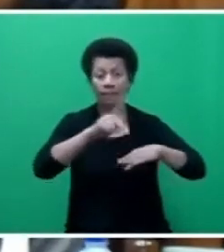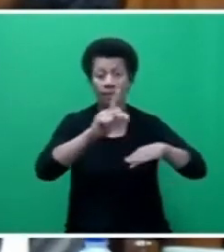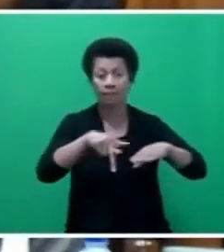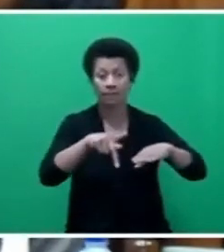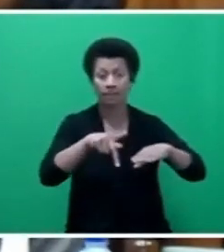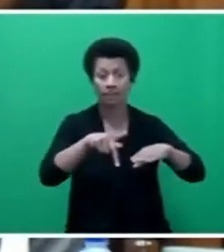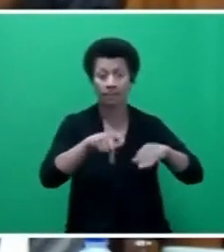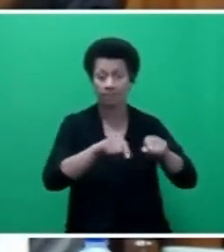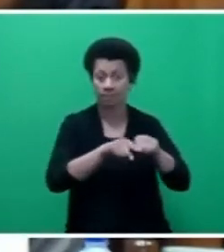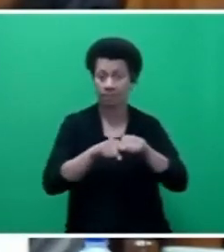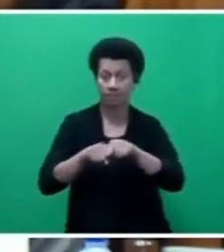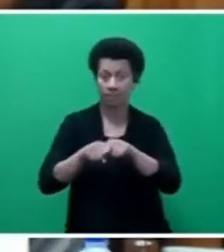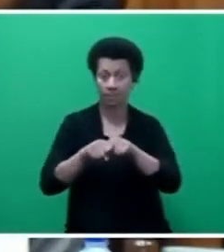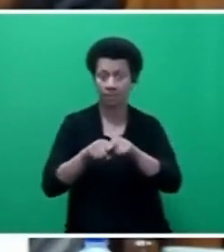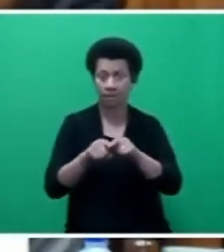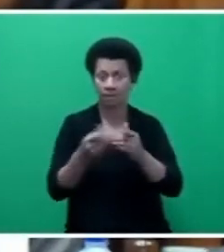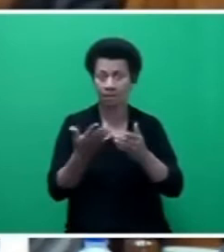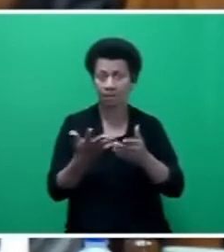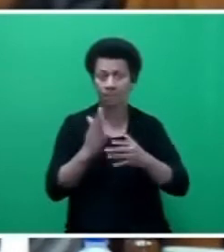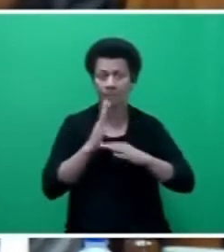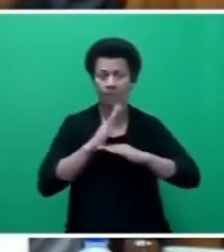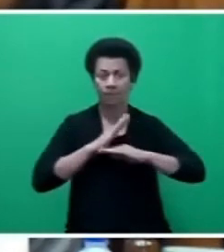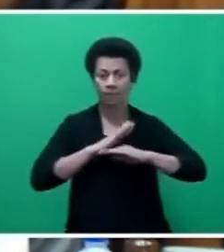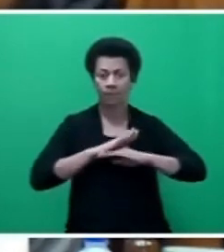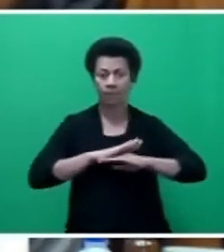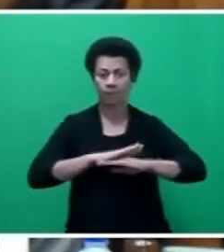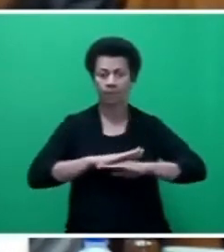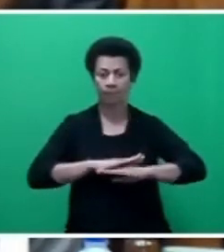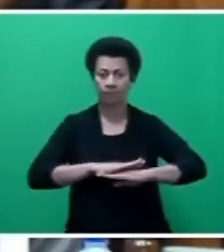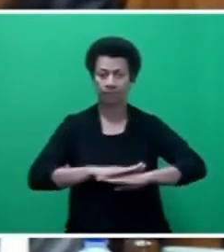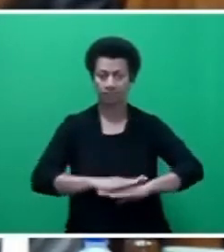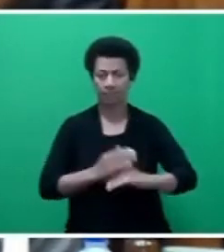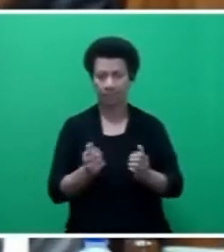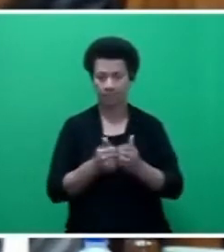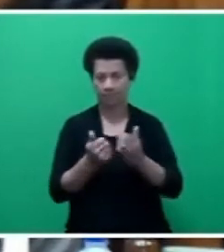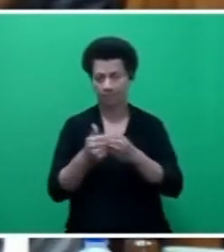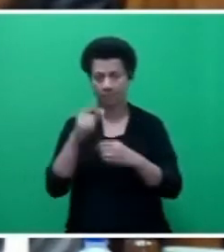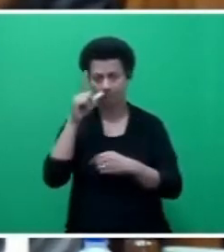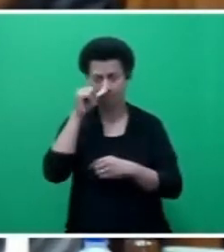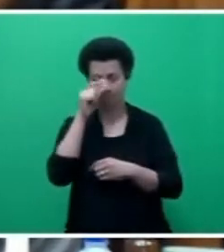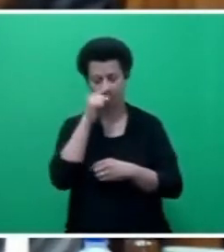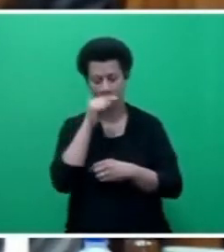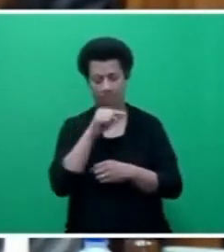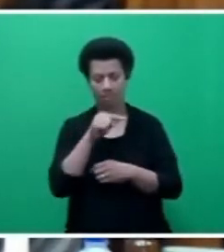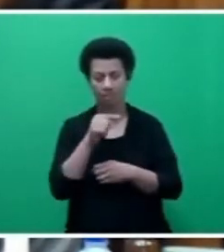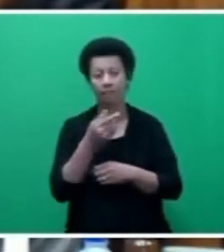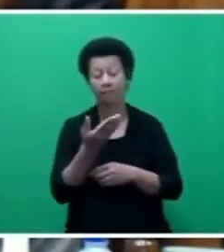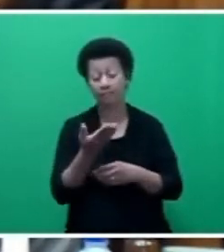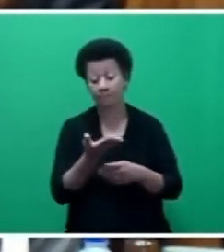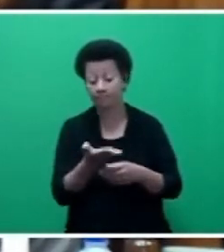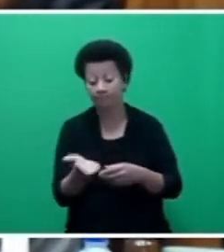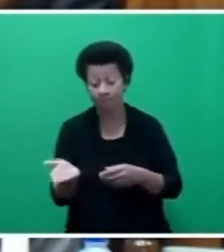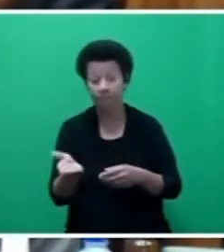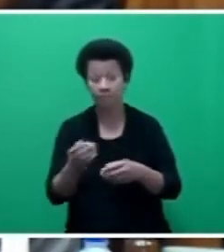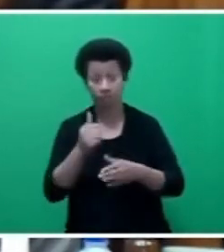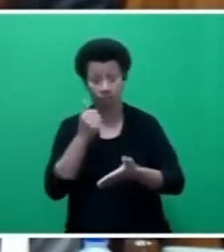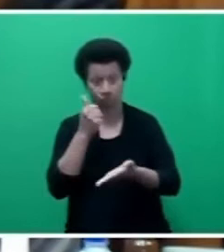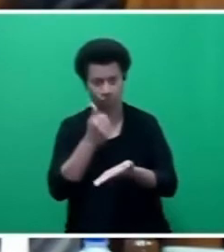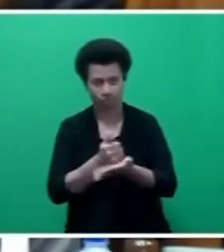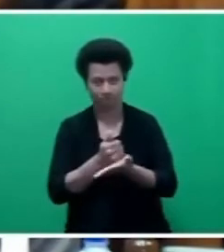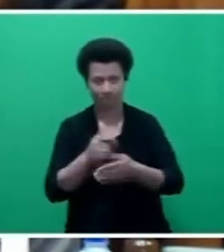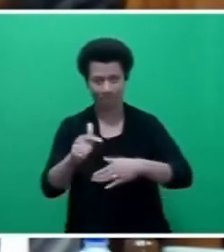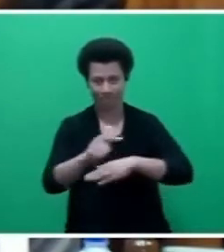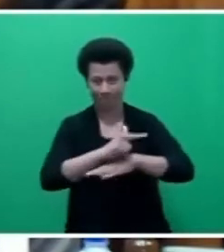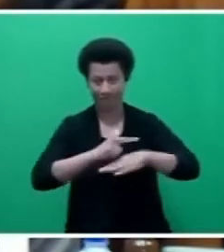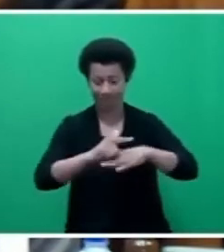bring about enormous levels of relief to literally thousands of Fijians. It will also ensure that the Lands